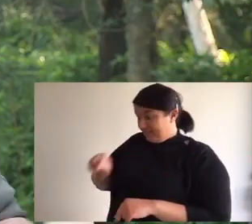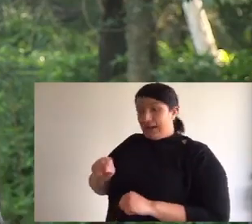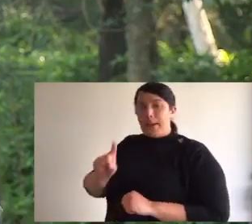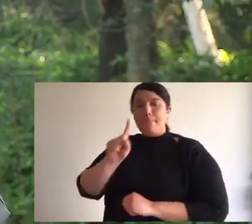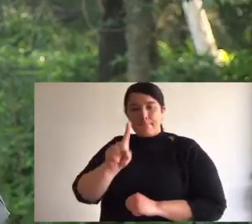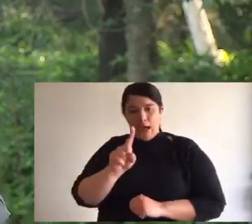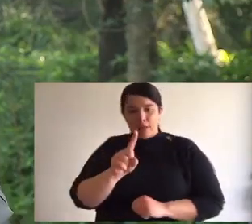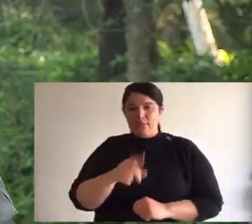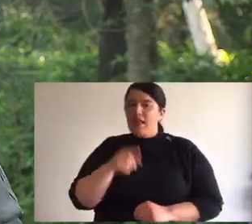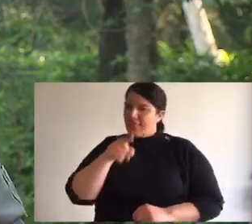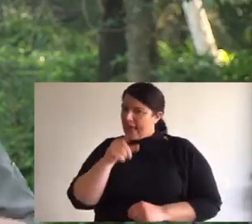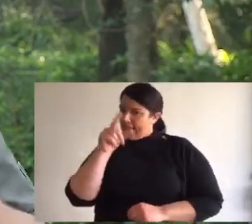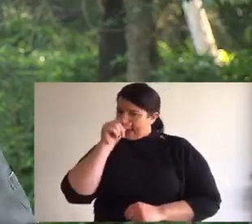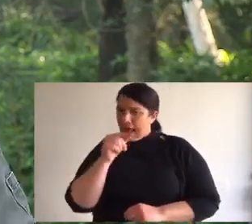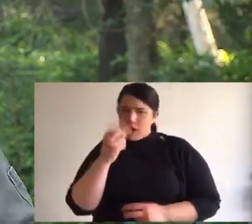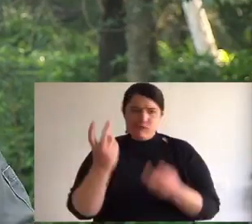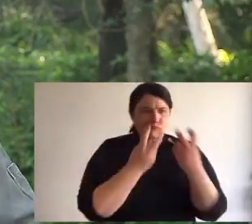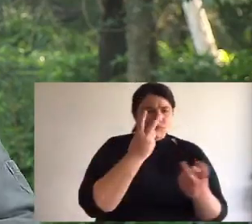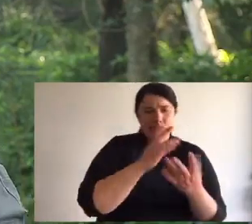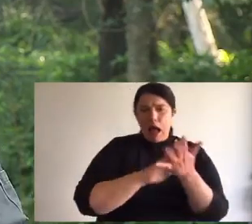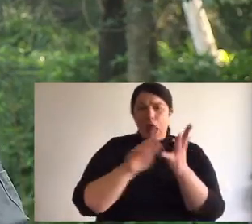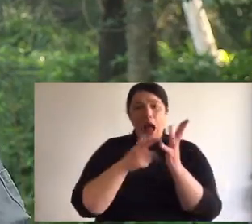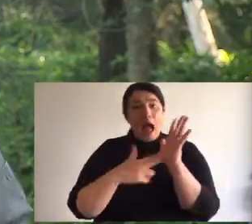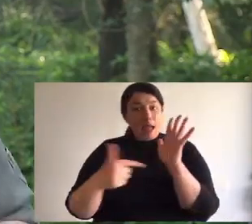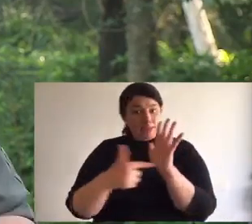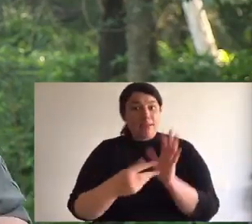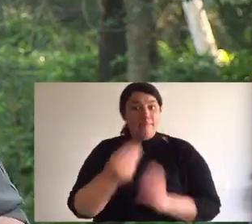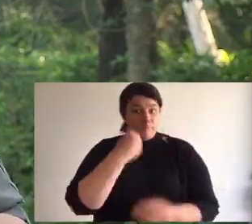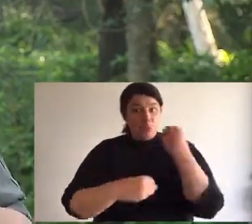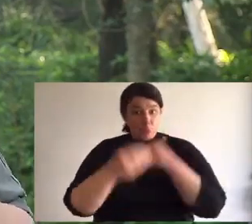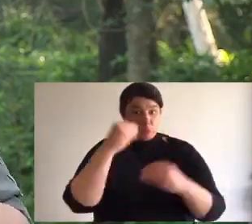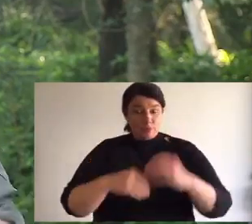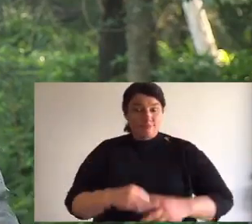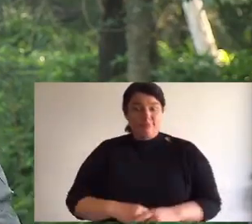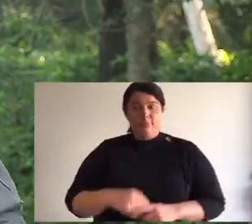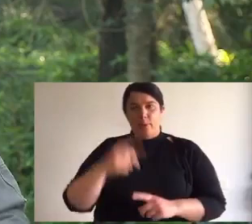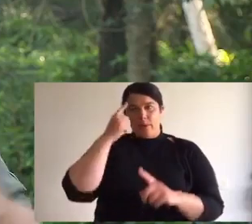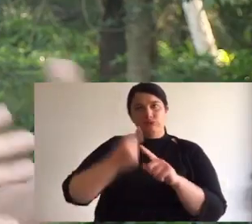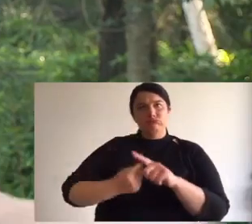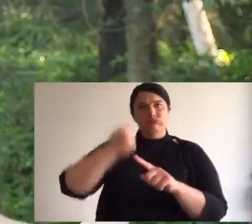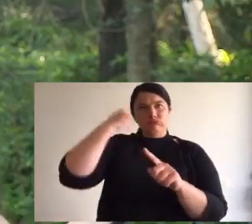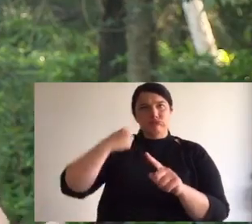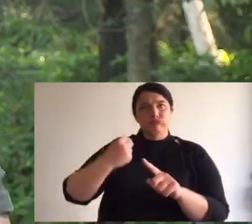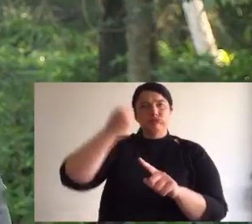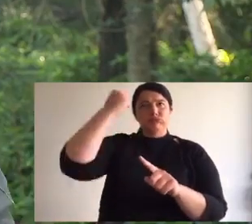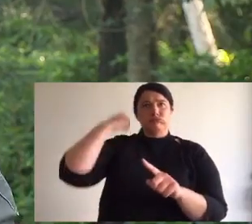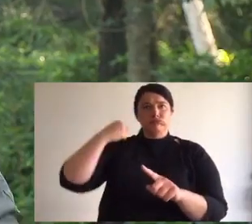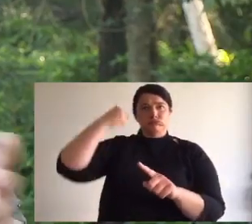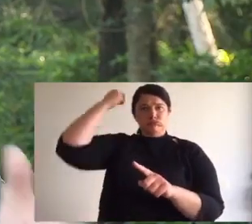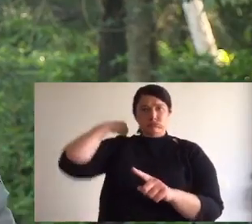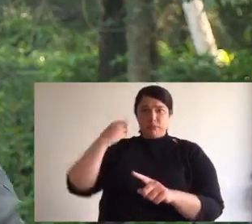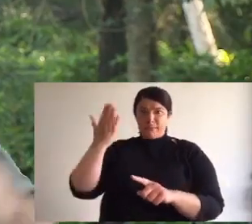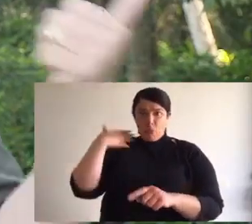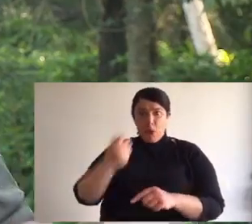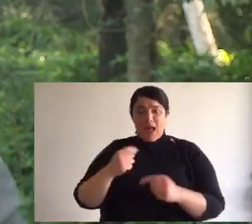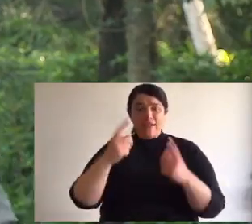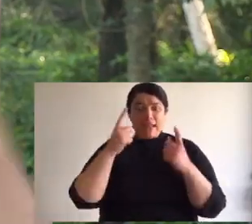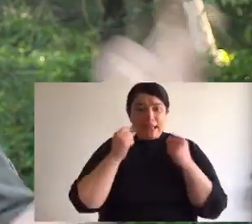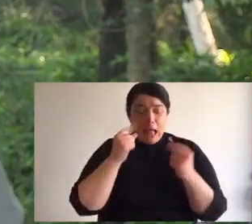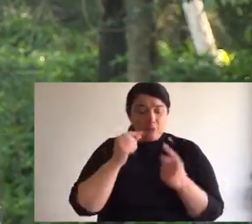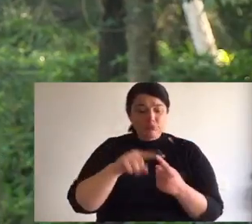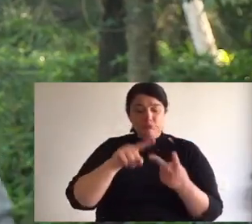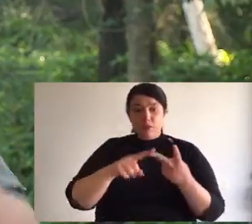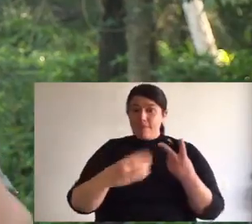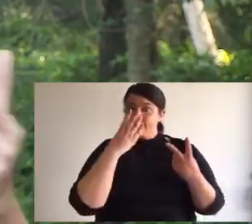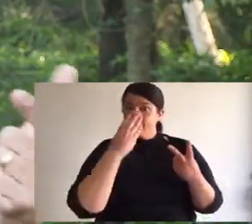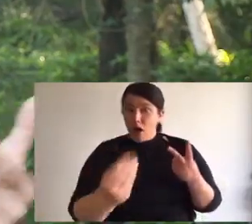opportunity presents. But they are really capable predators. And when you go back a couple of hundred years in Australia, we didn't have cats